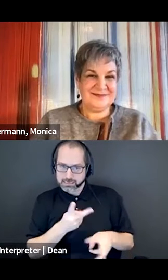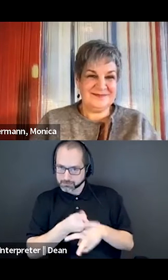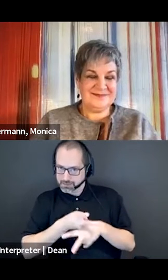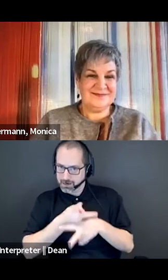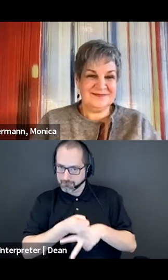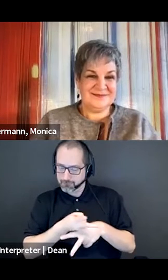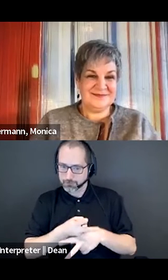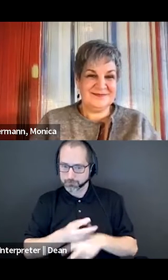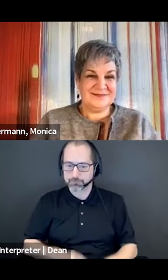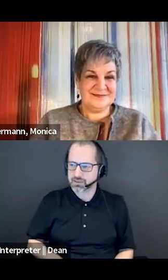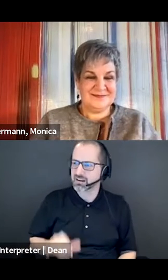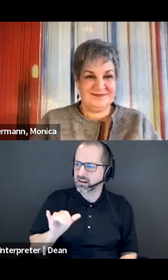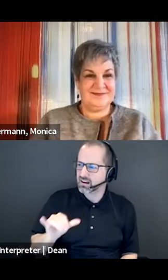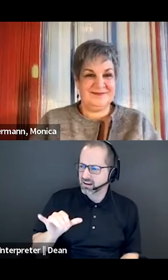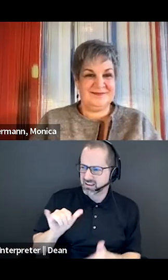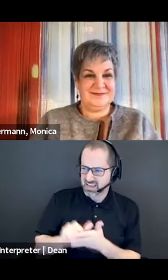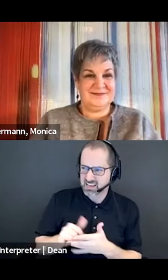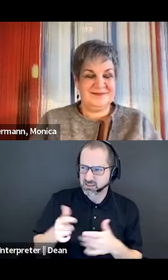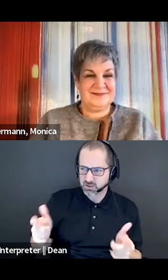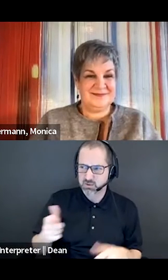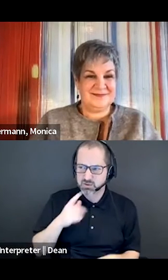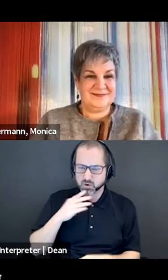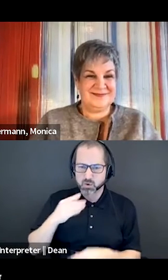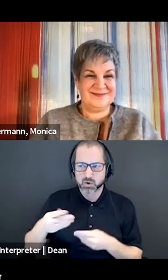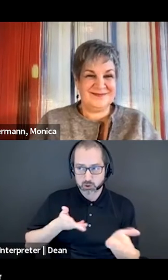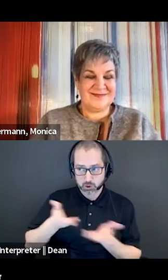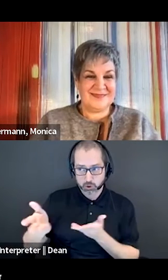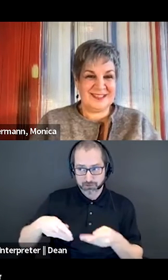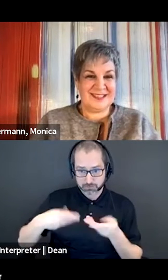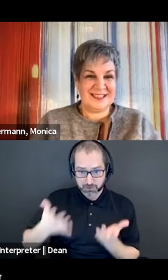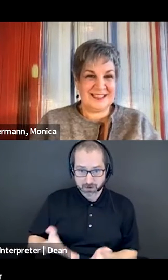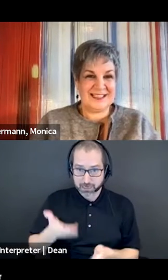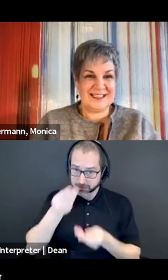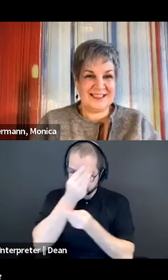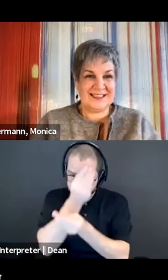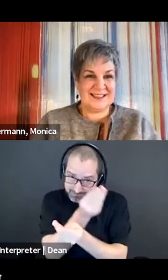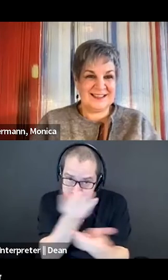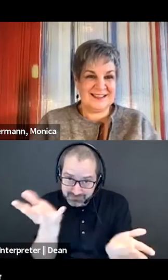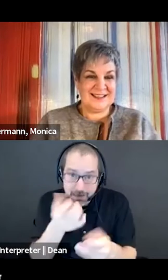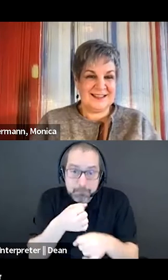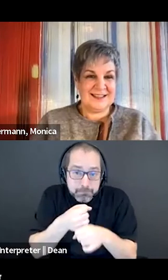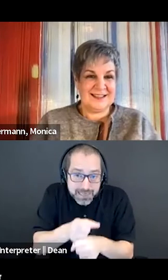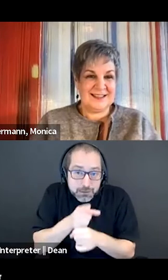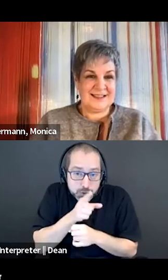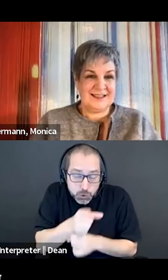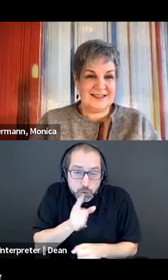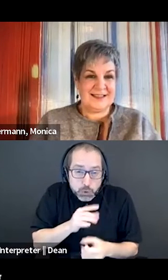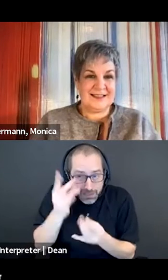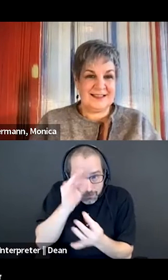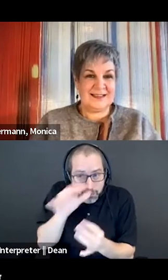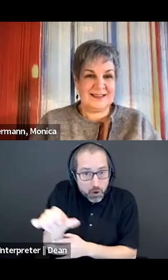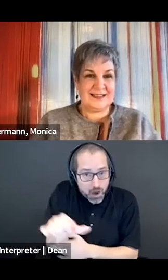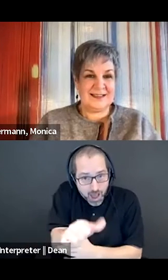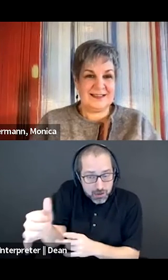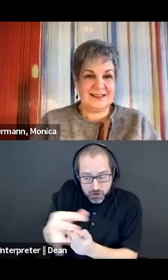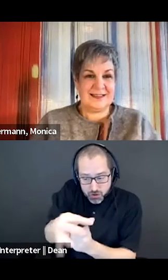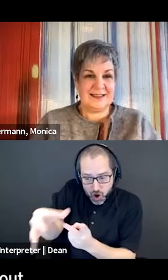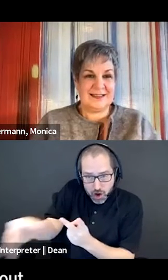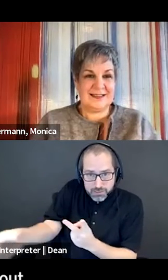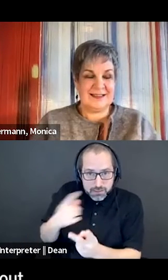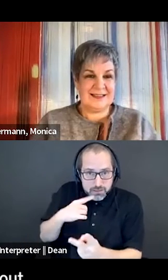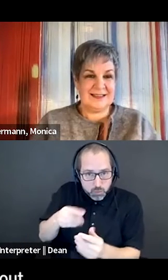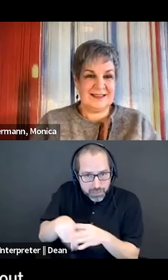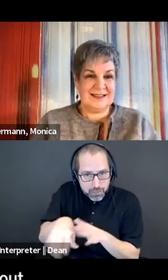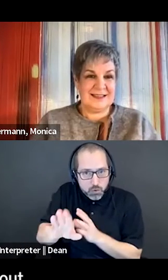huge, actually. And so service providers, we're calling to you, make sure that you are considering alternative formats for the materials that you provide.